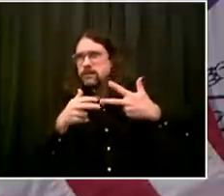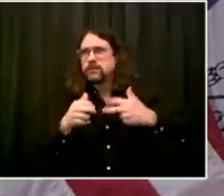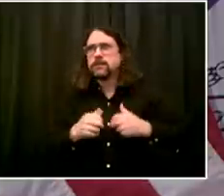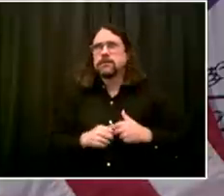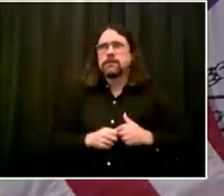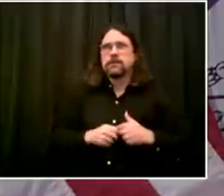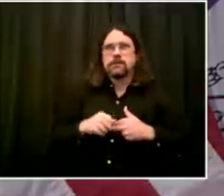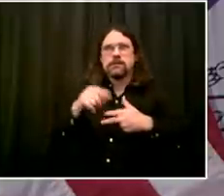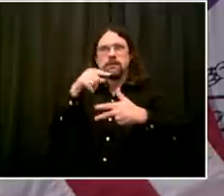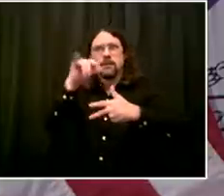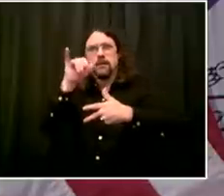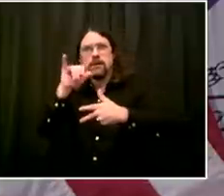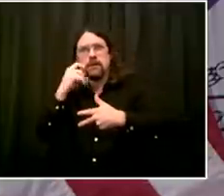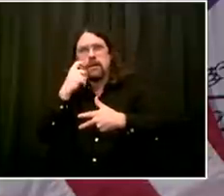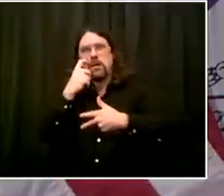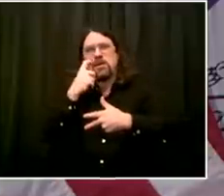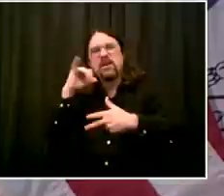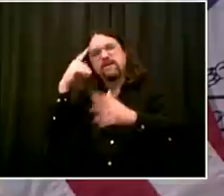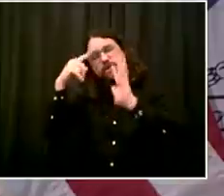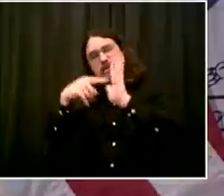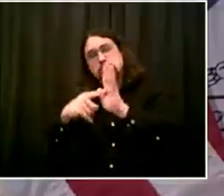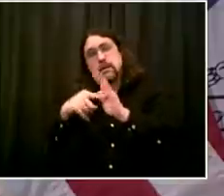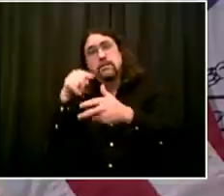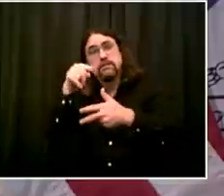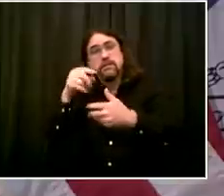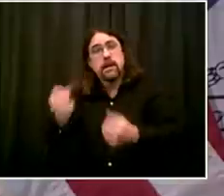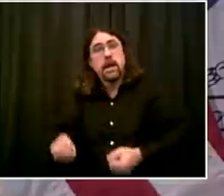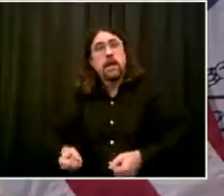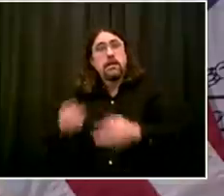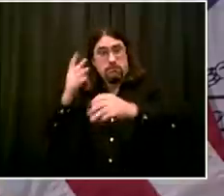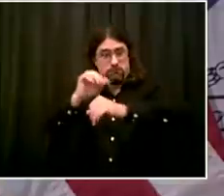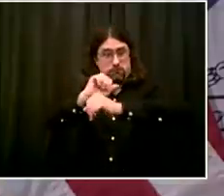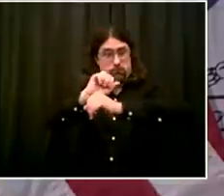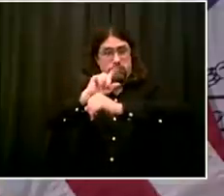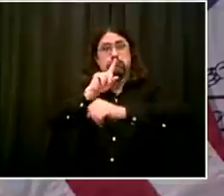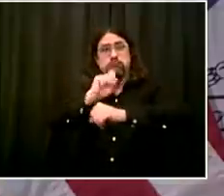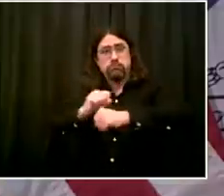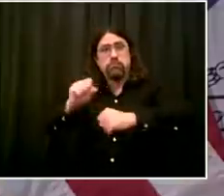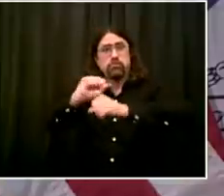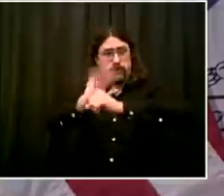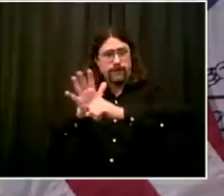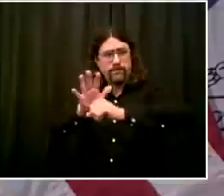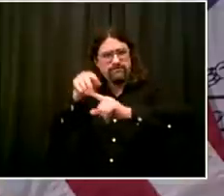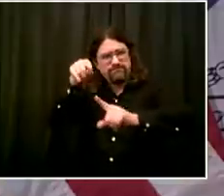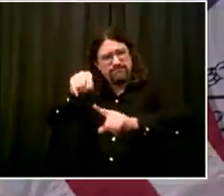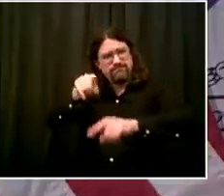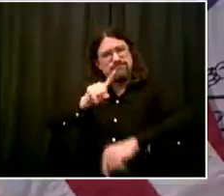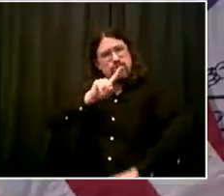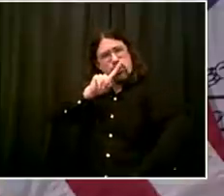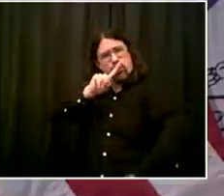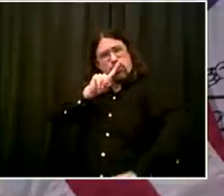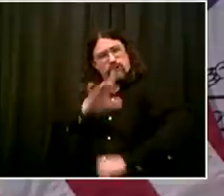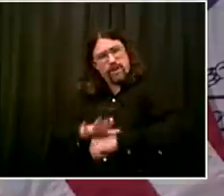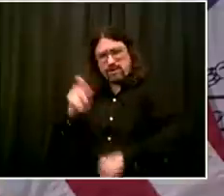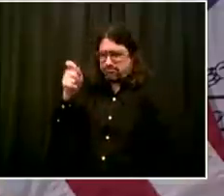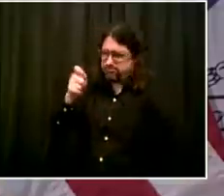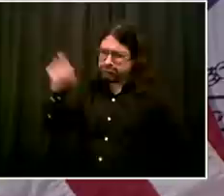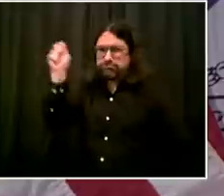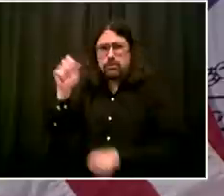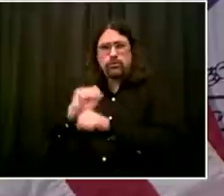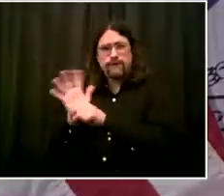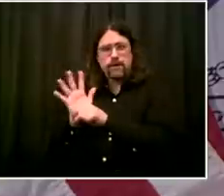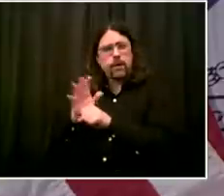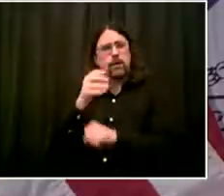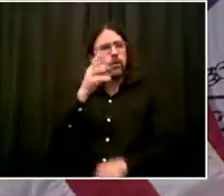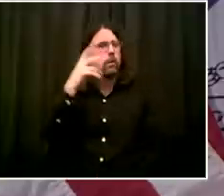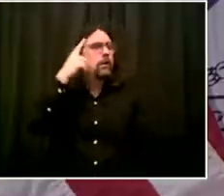later. As you know, the test results are still not as fast as we'd like them to be, but we can go back and track and see how much is COVID versus anything